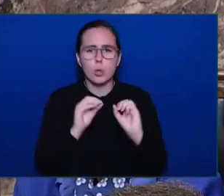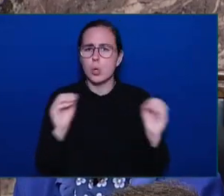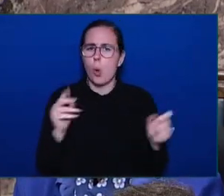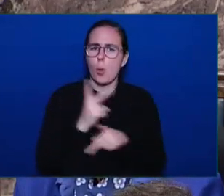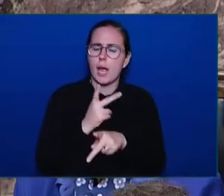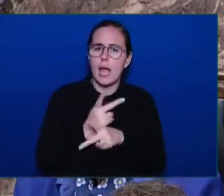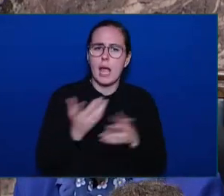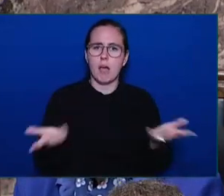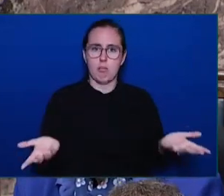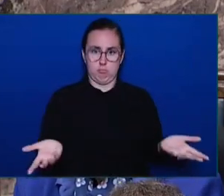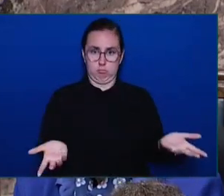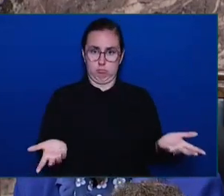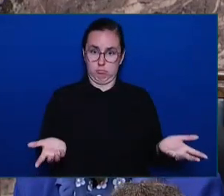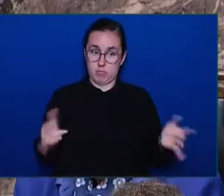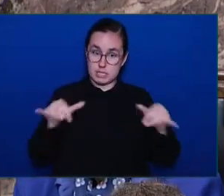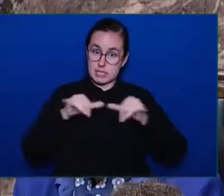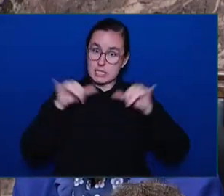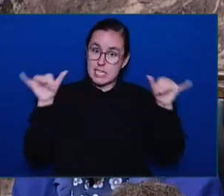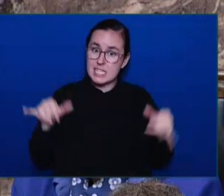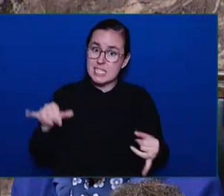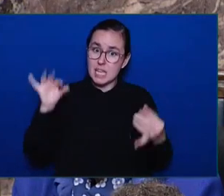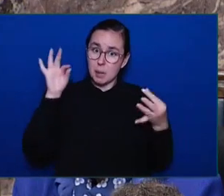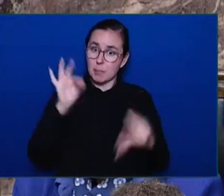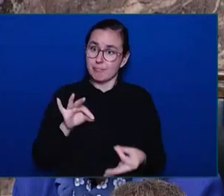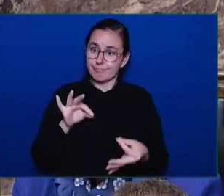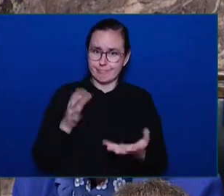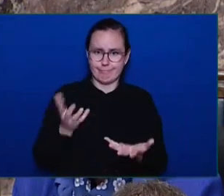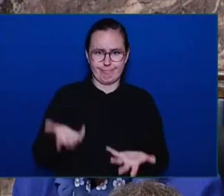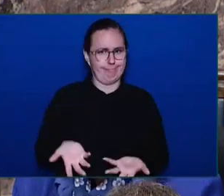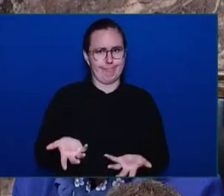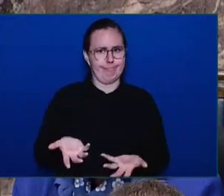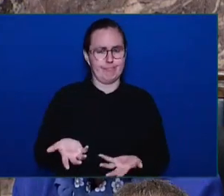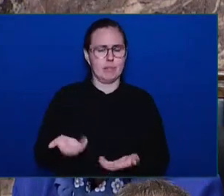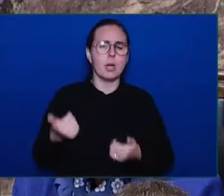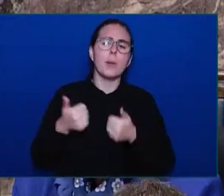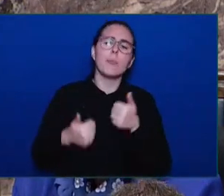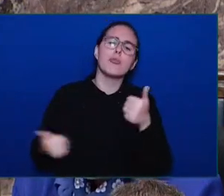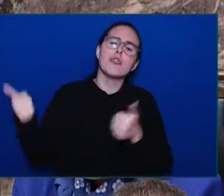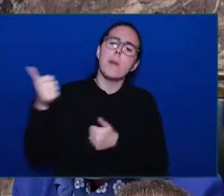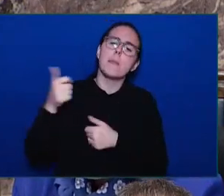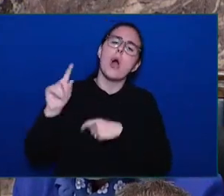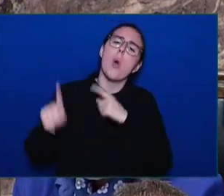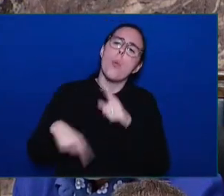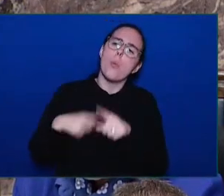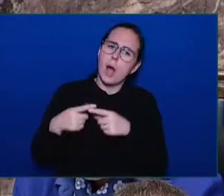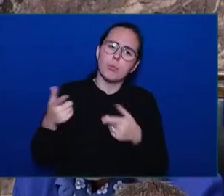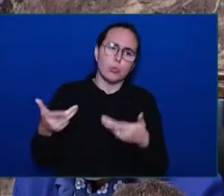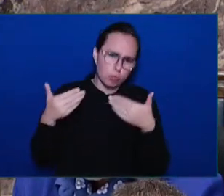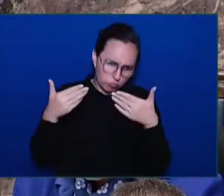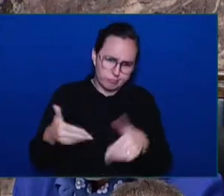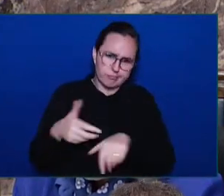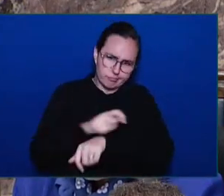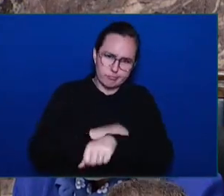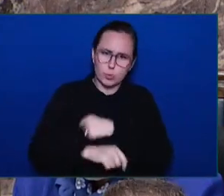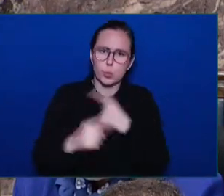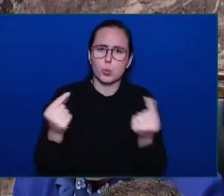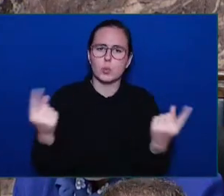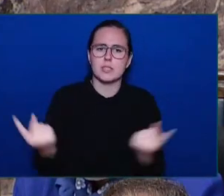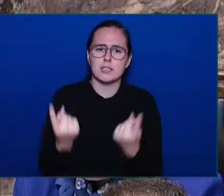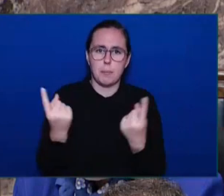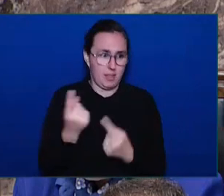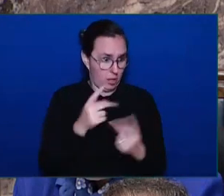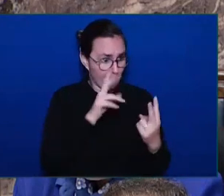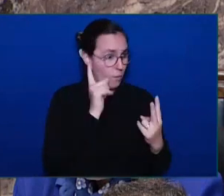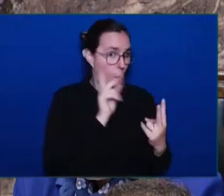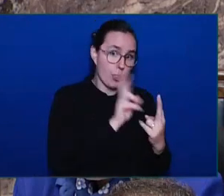step up? Hear the stories and the voices of Sarah and Sonia and hundreds of other women and take the